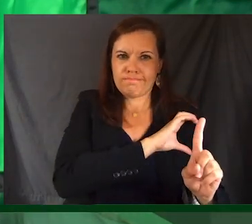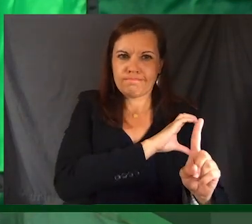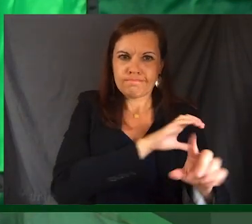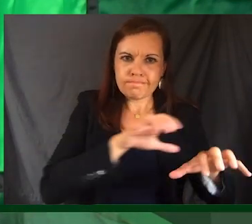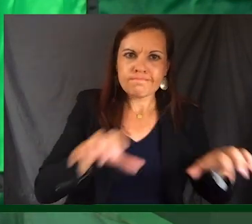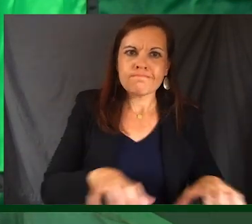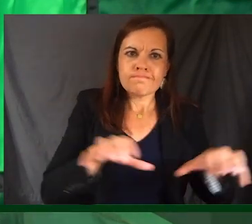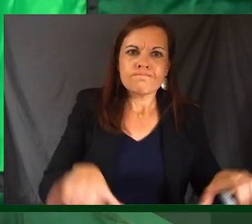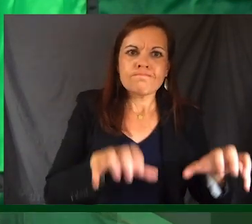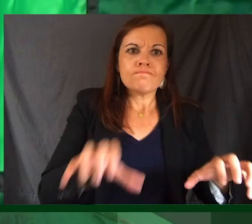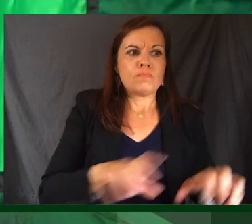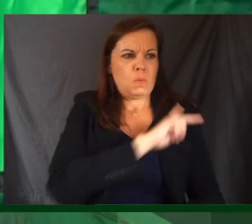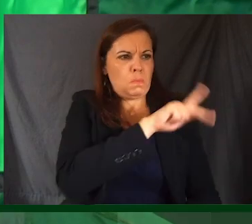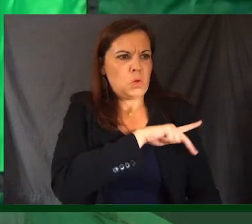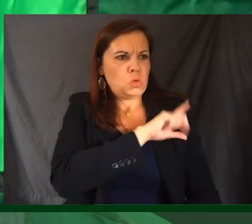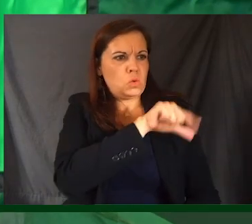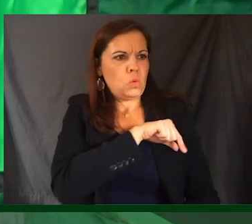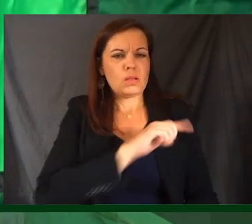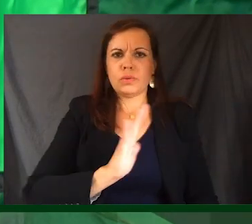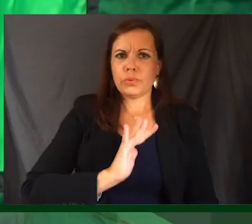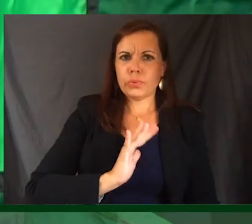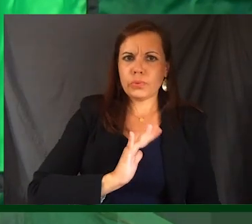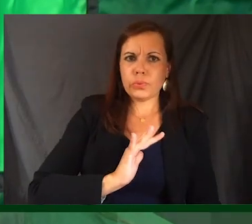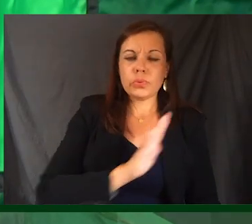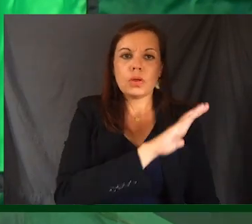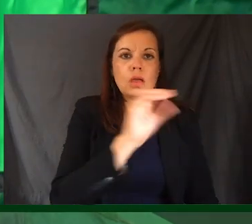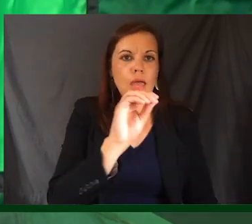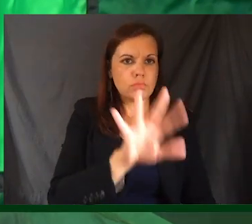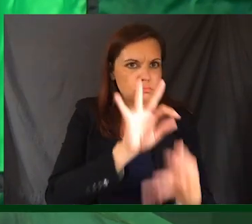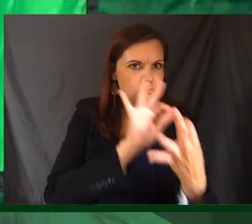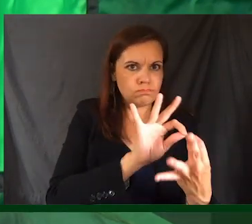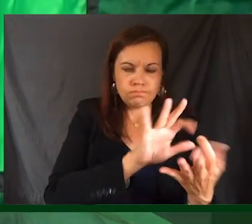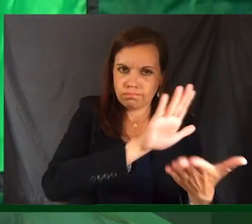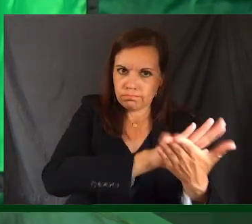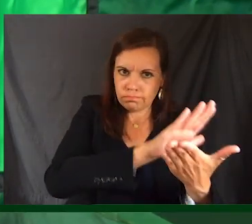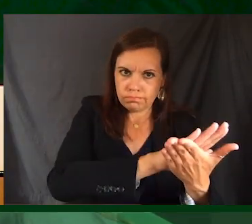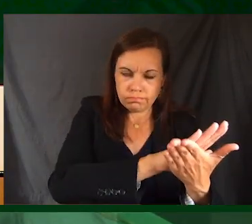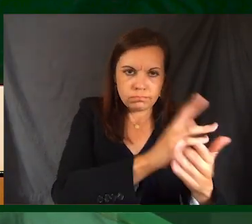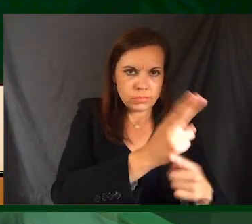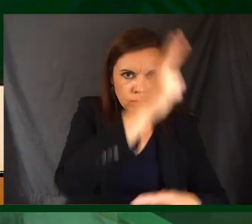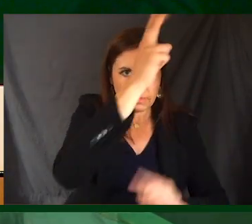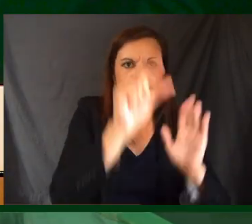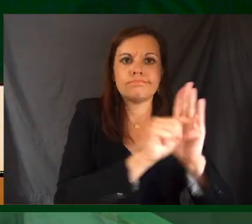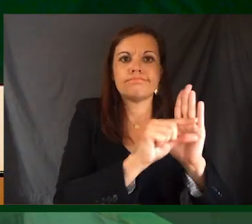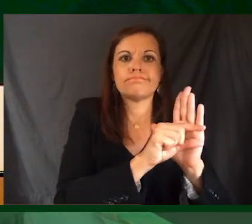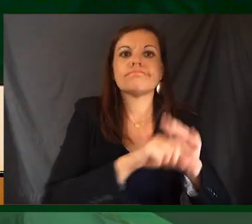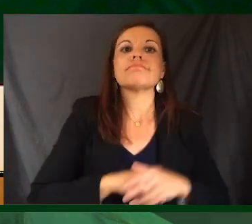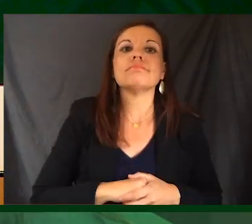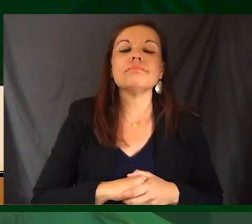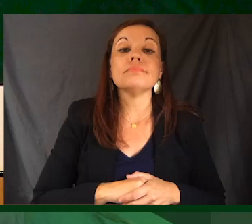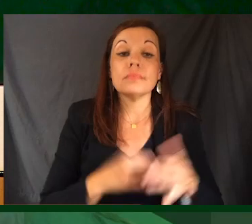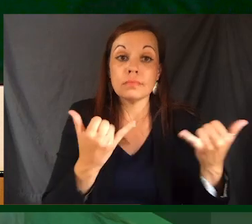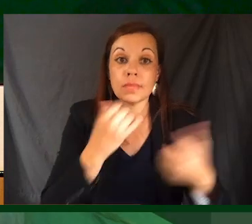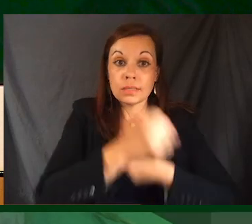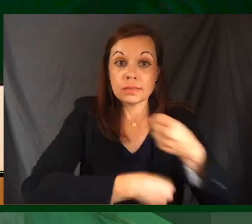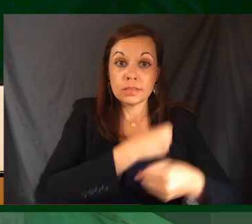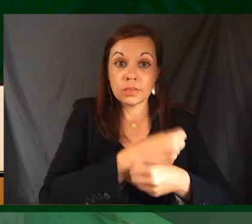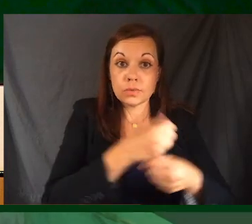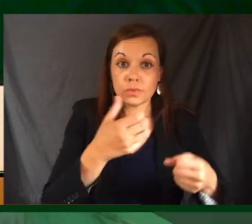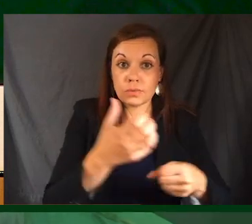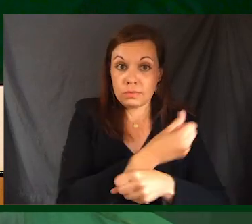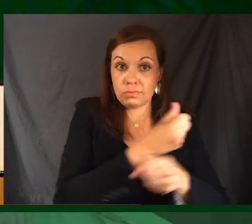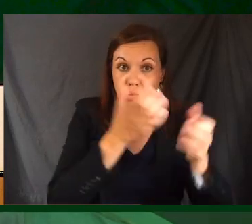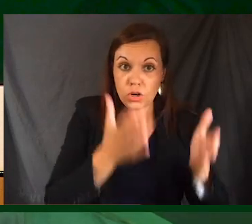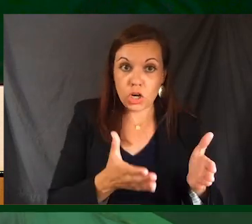remarkable personal qualities, and high academic achievement. This year's award winner was